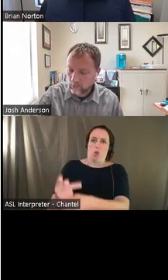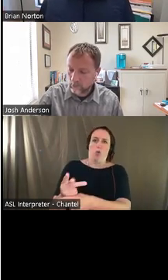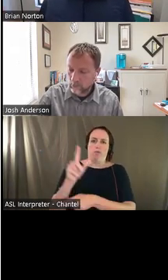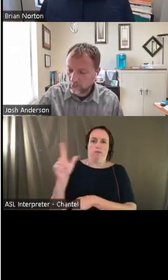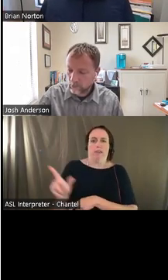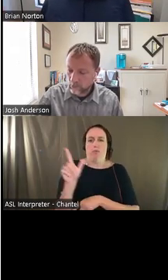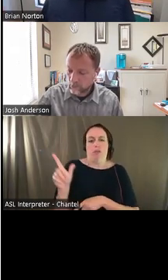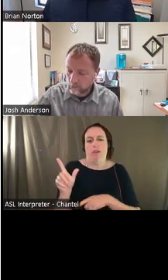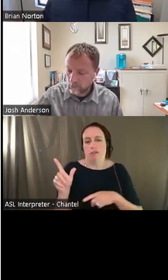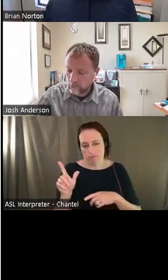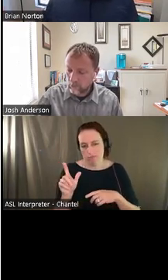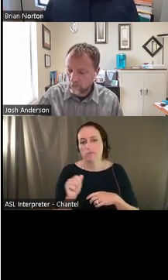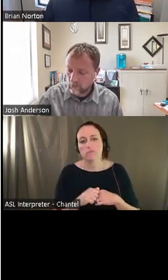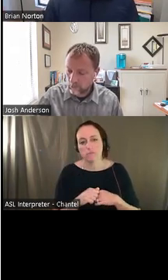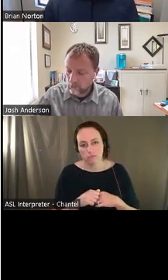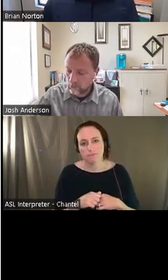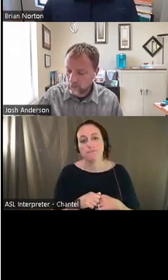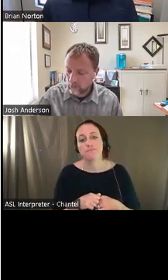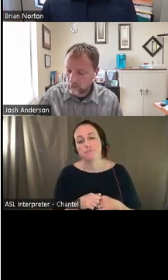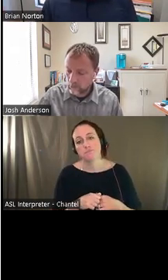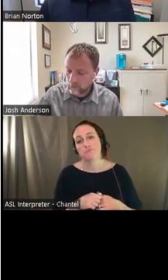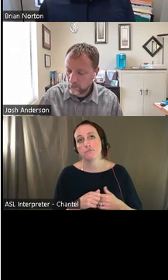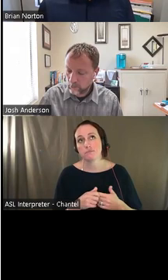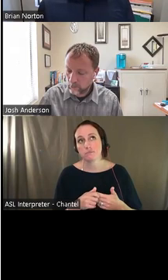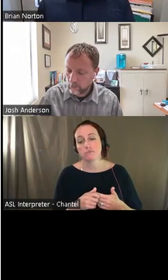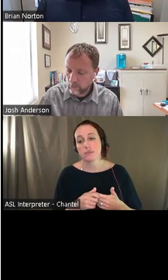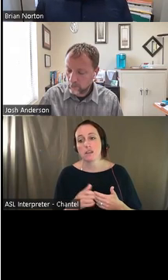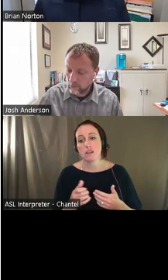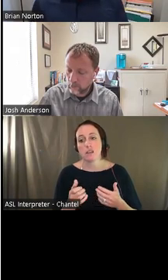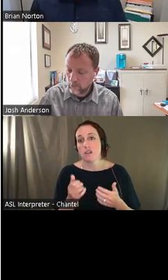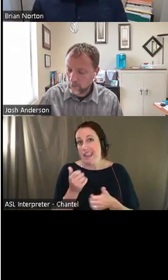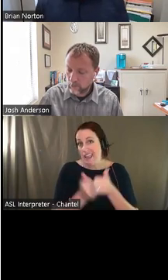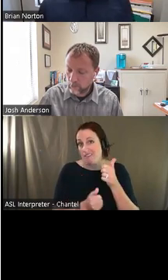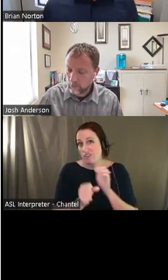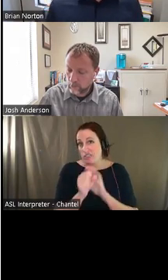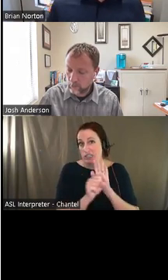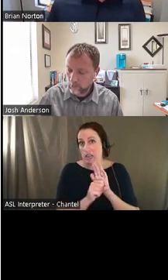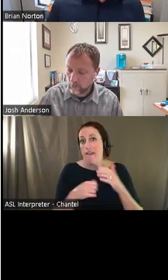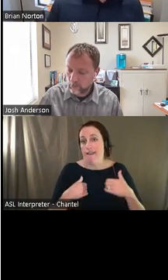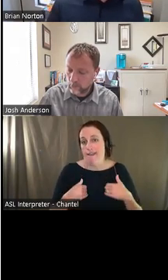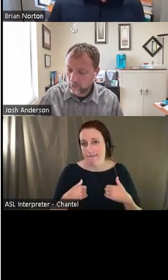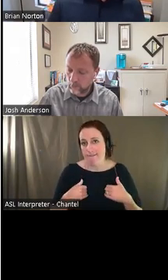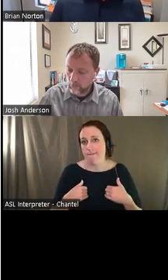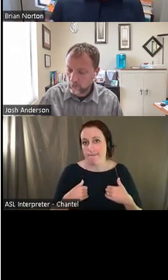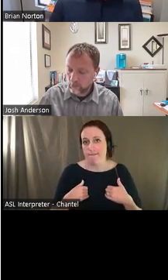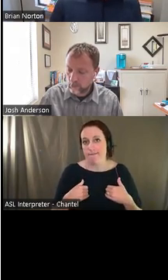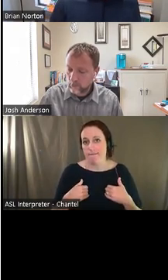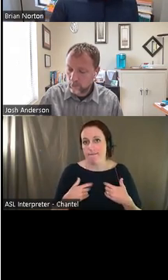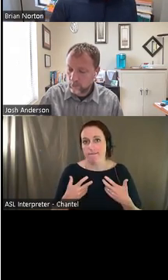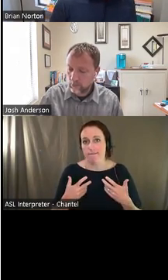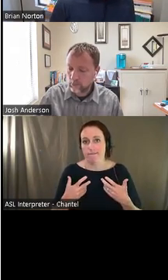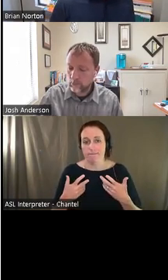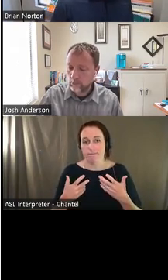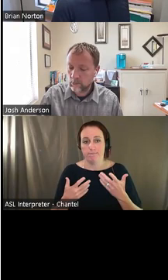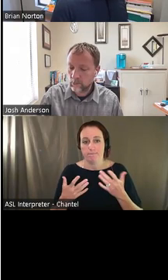folks. Um, the device loan library, um, which a lot, every state, um, assistive technology act program